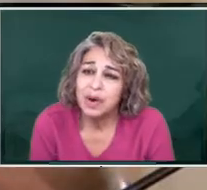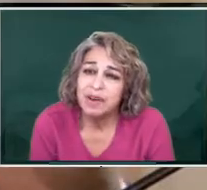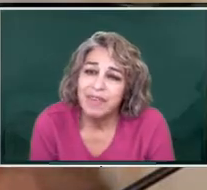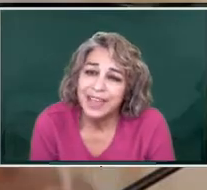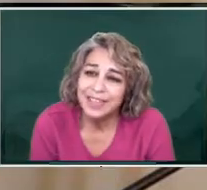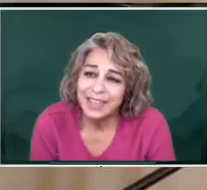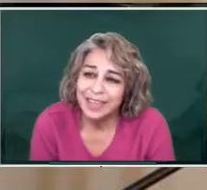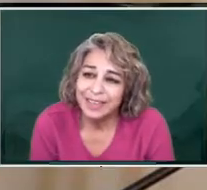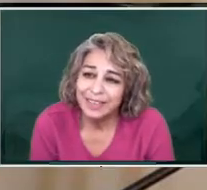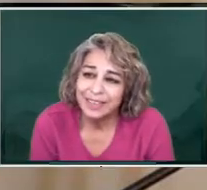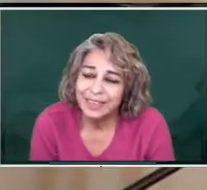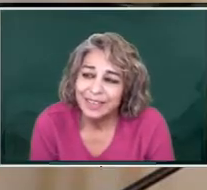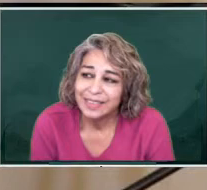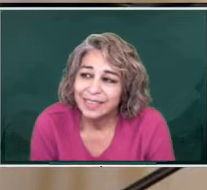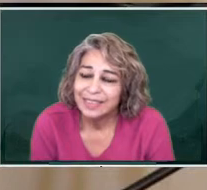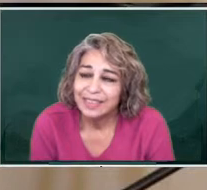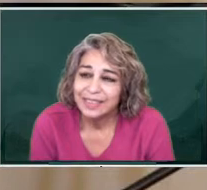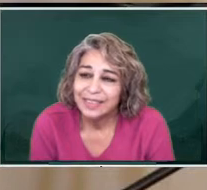we're advancing.